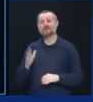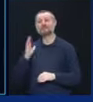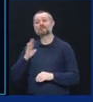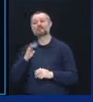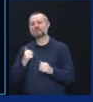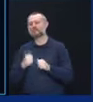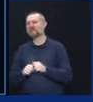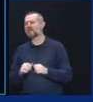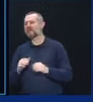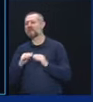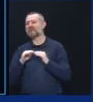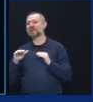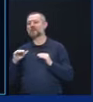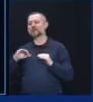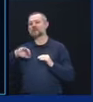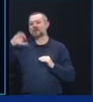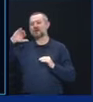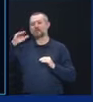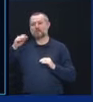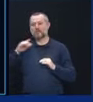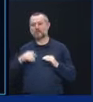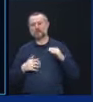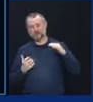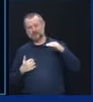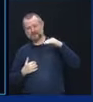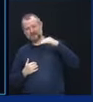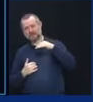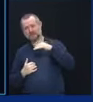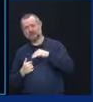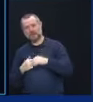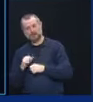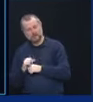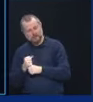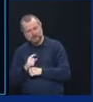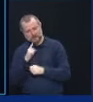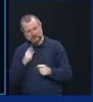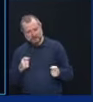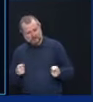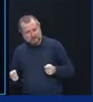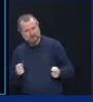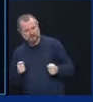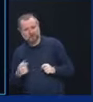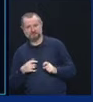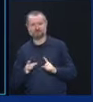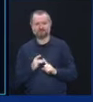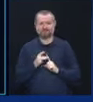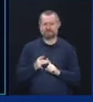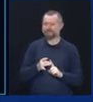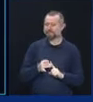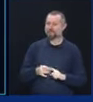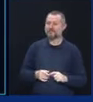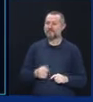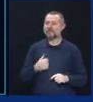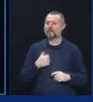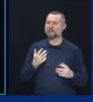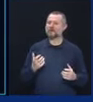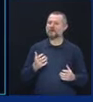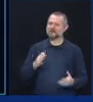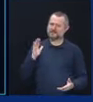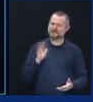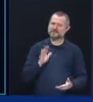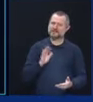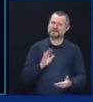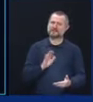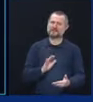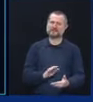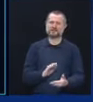so that you can accommodate the influx of ill patients into hospitals and also to decrease the number of cases as well. And that's